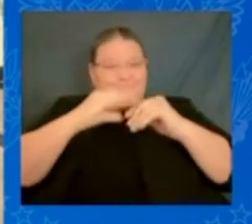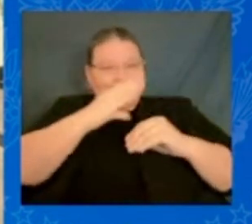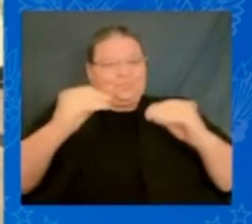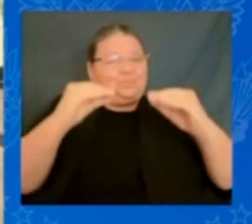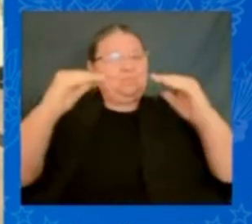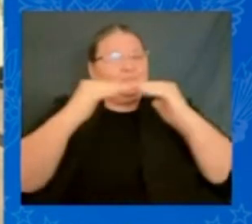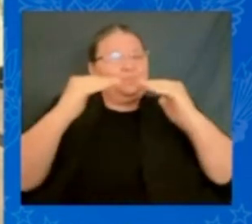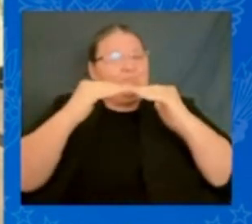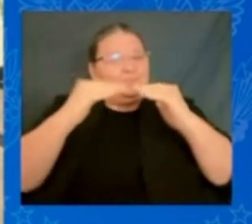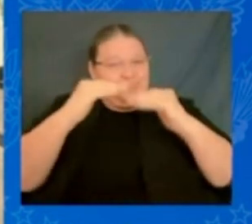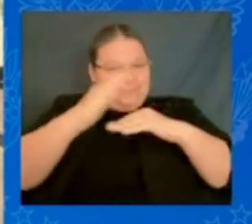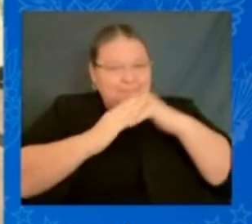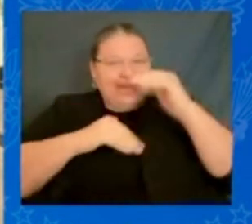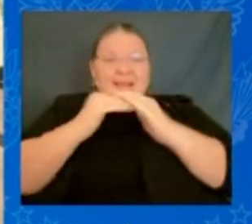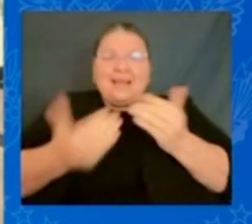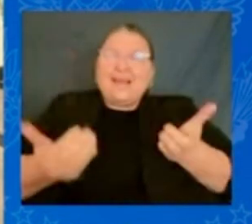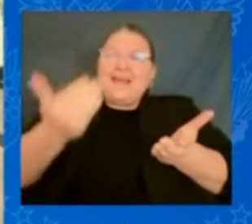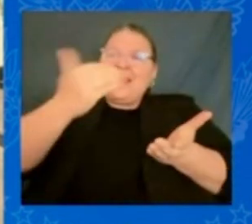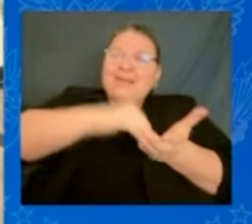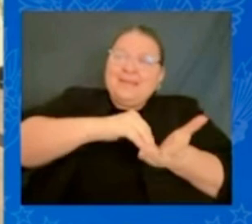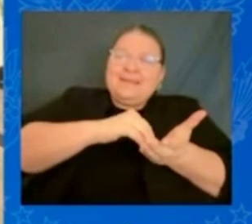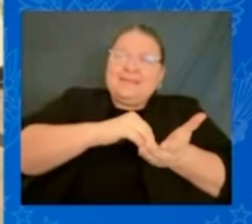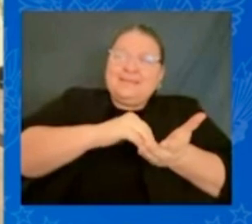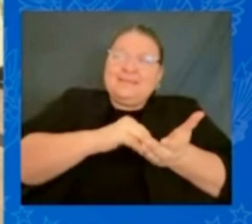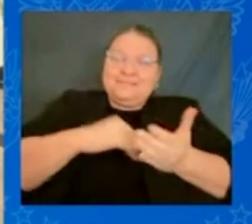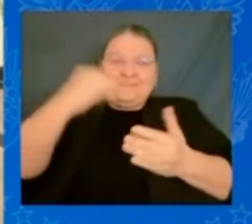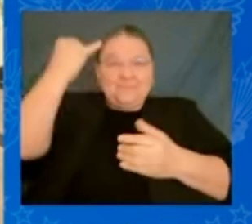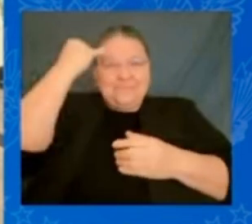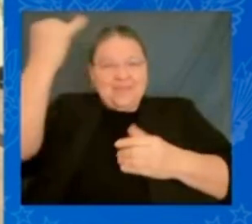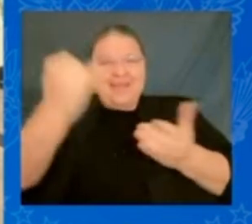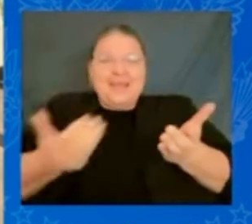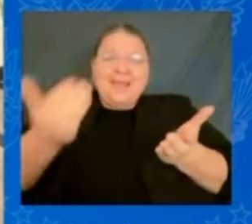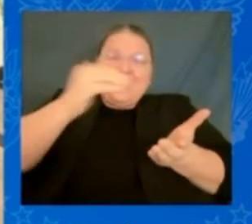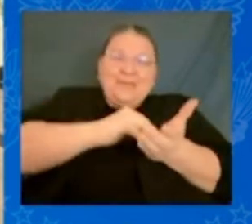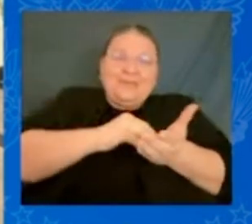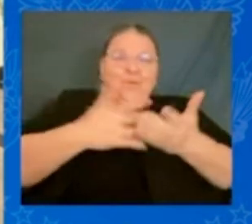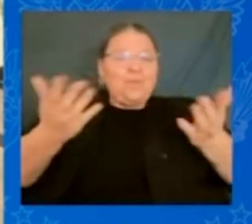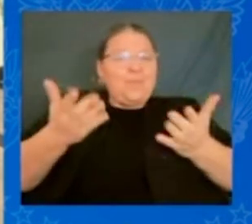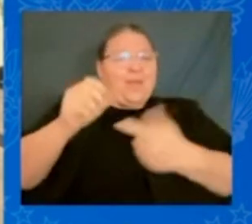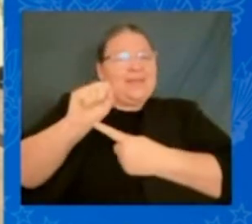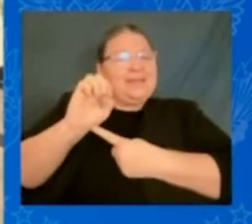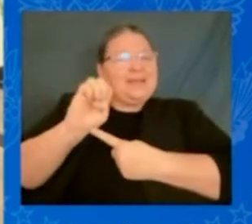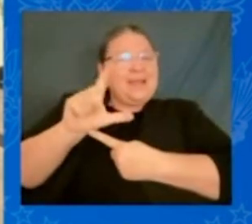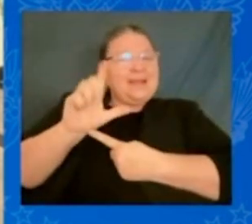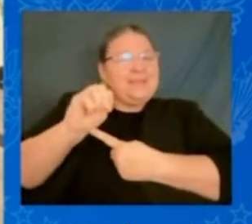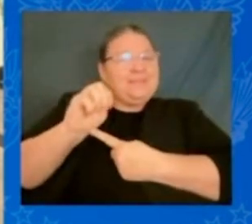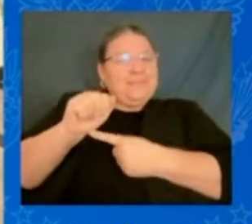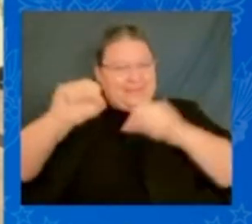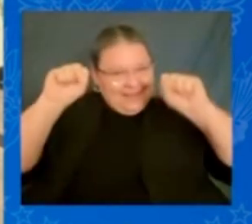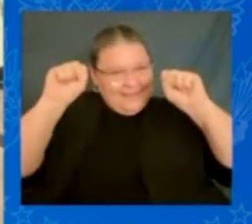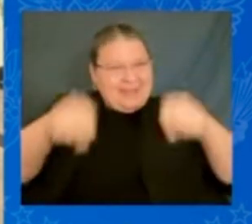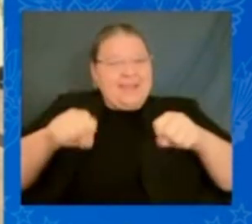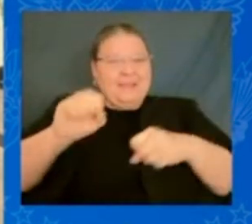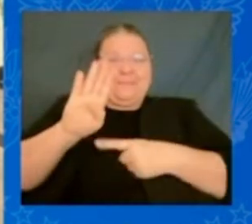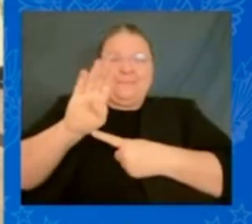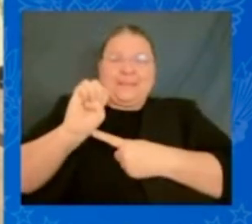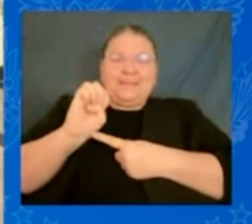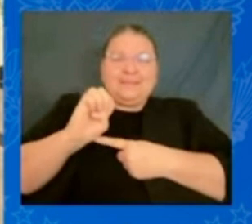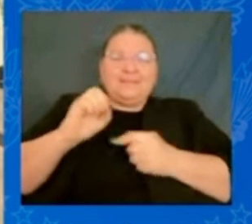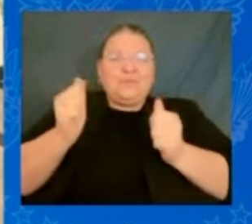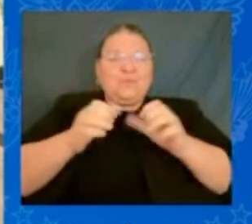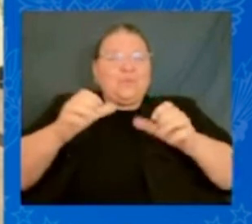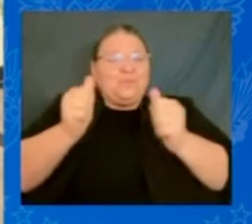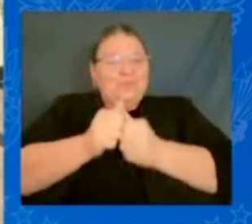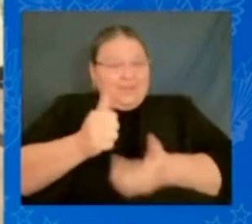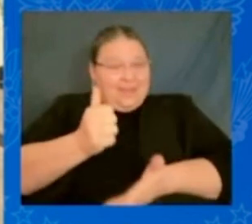reimagine what Selma can and should be we can only do that with help and the good news is that the Biden